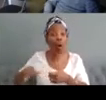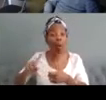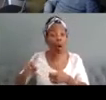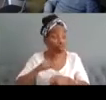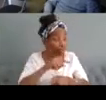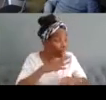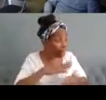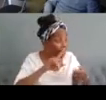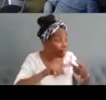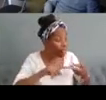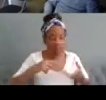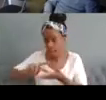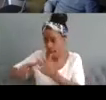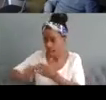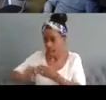to progression